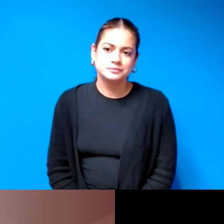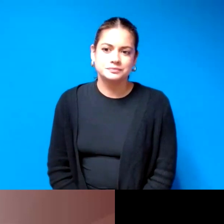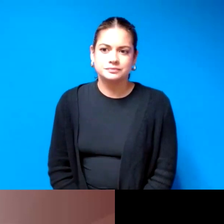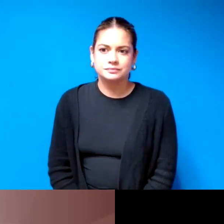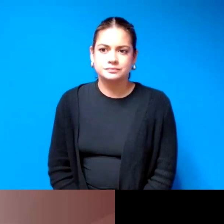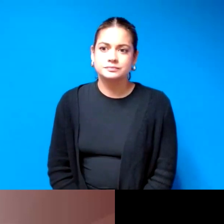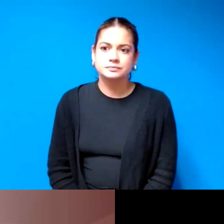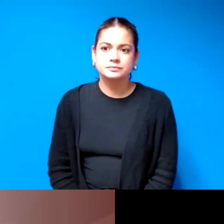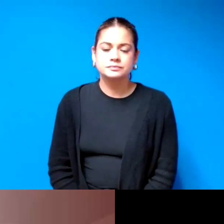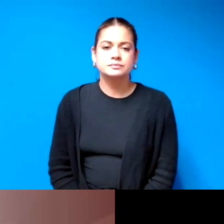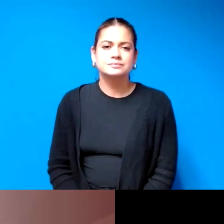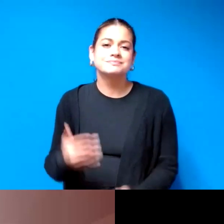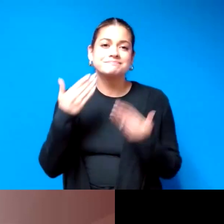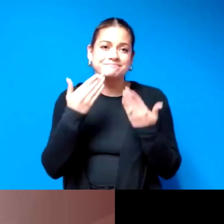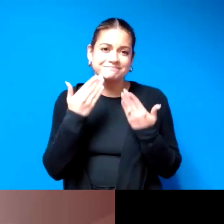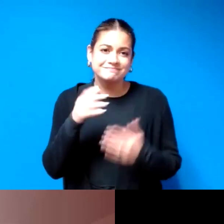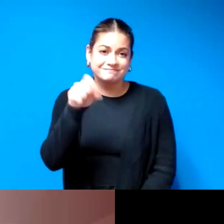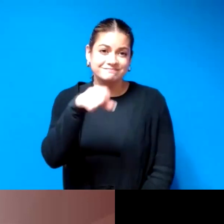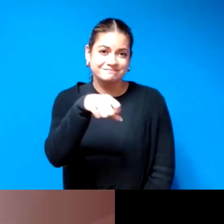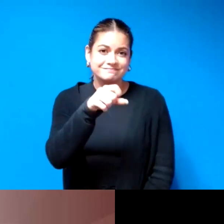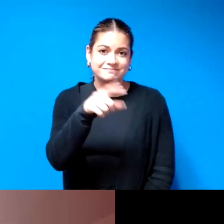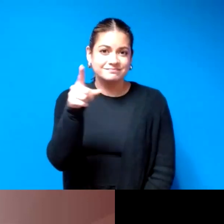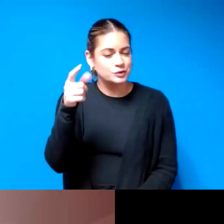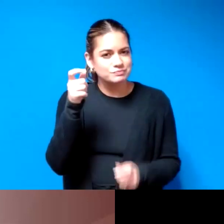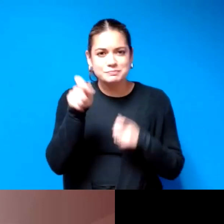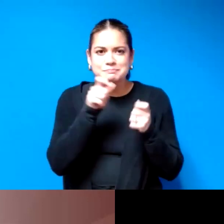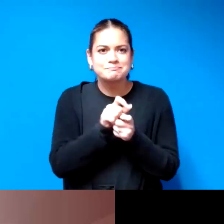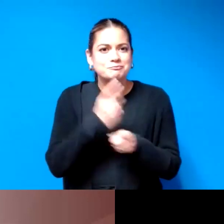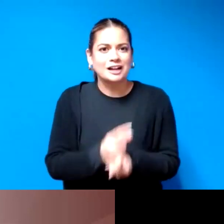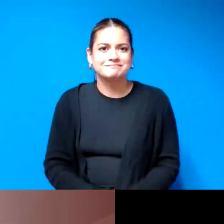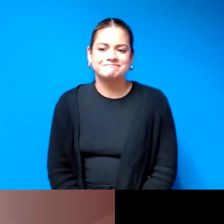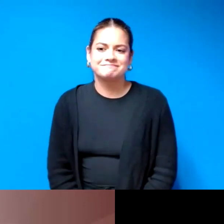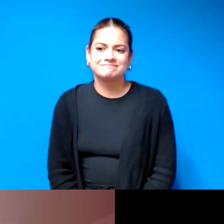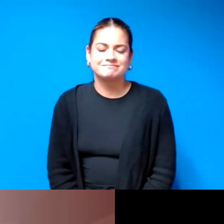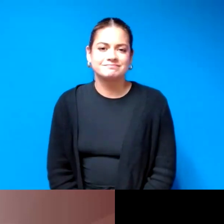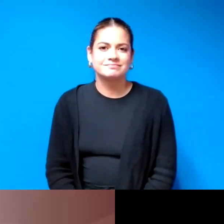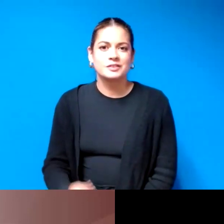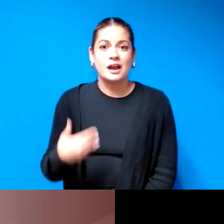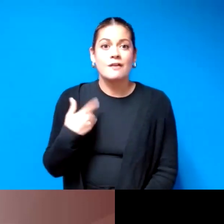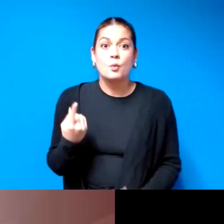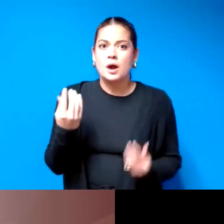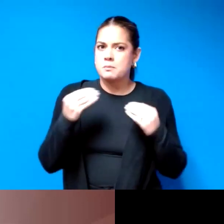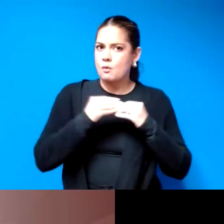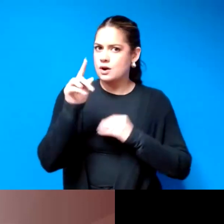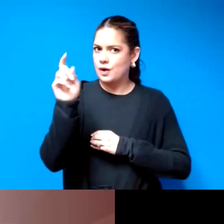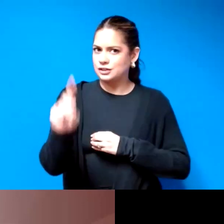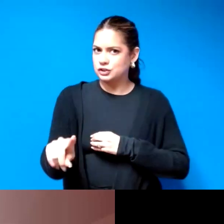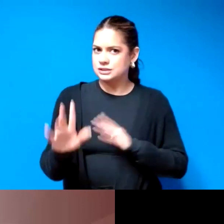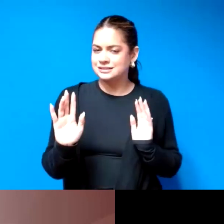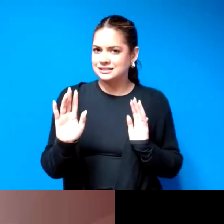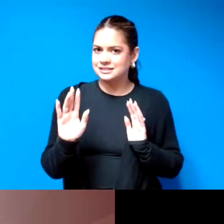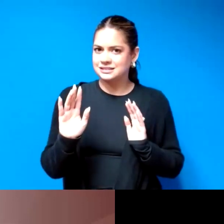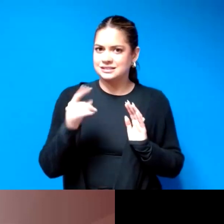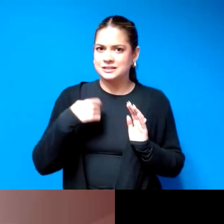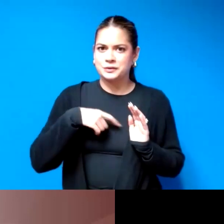you know thank you and yes it's you're spot on spot on we have one one more just just we